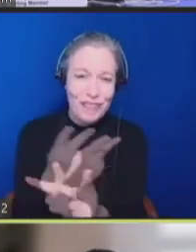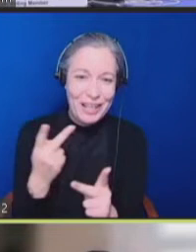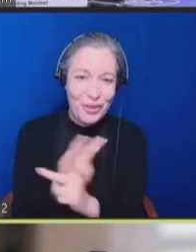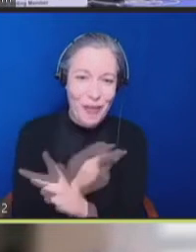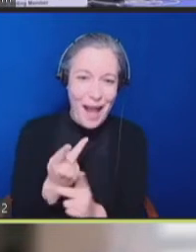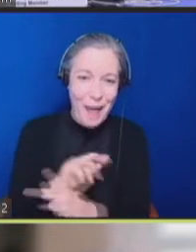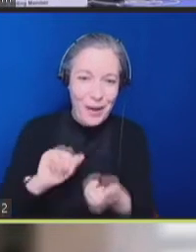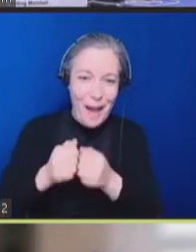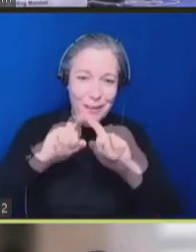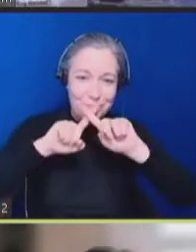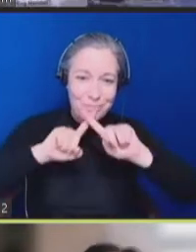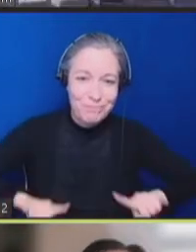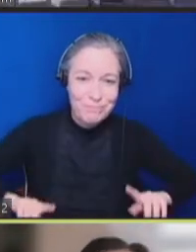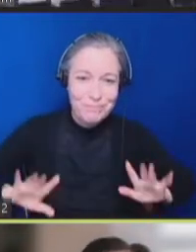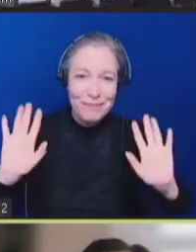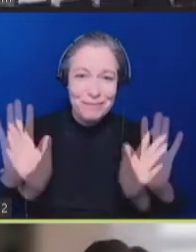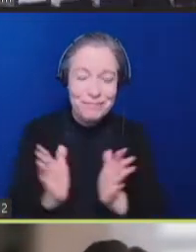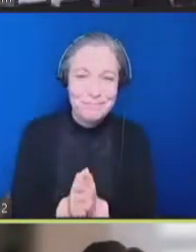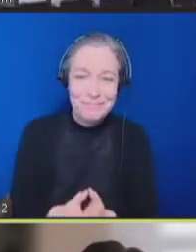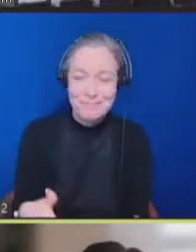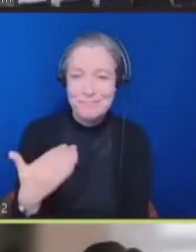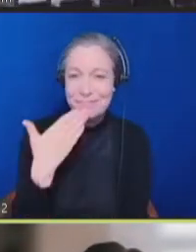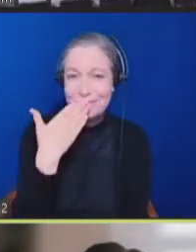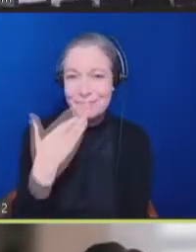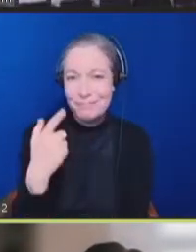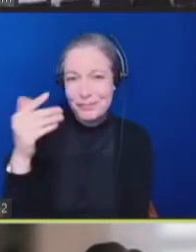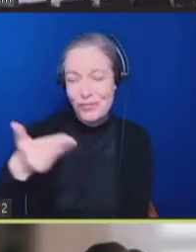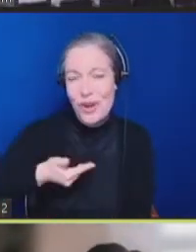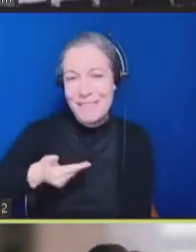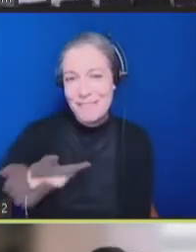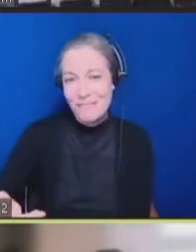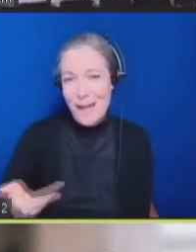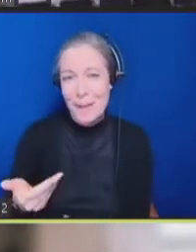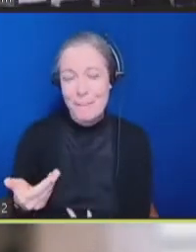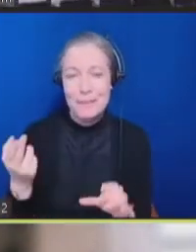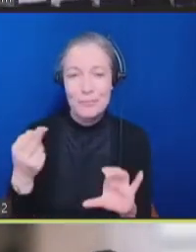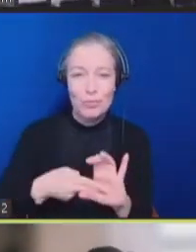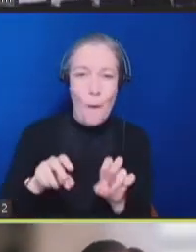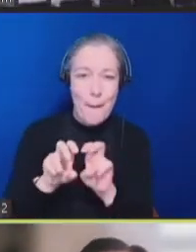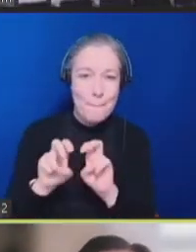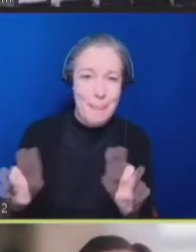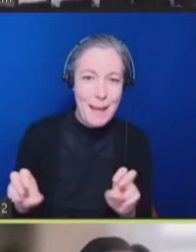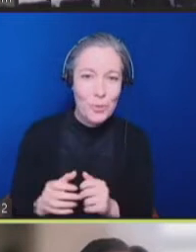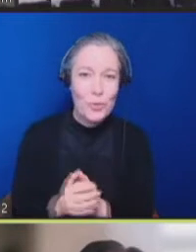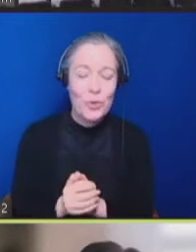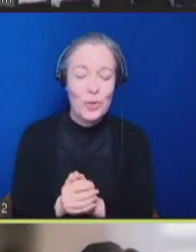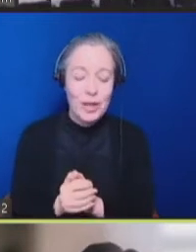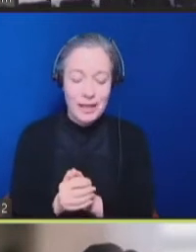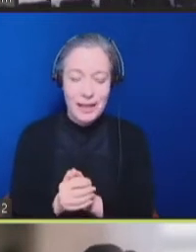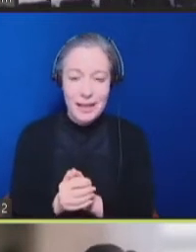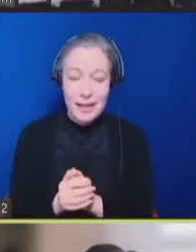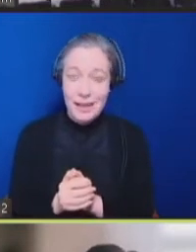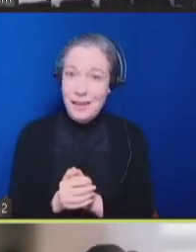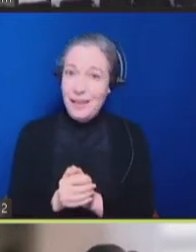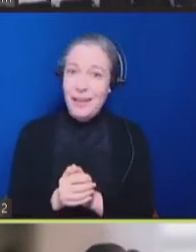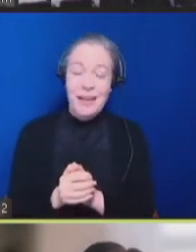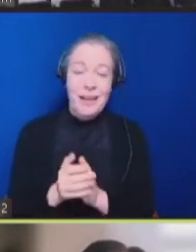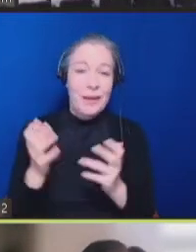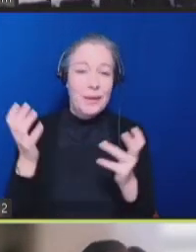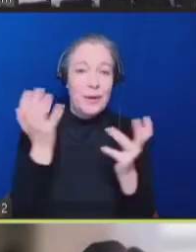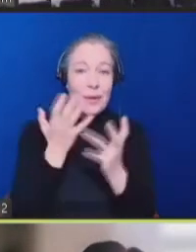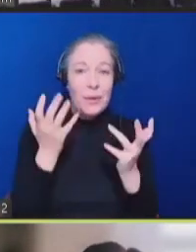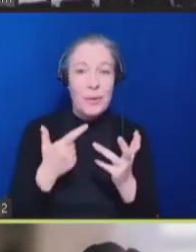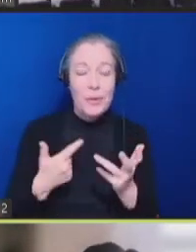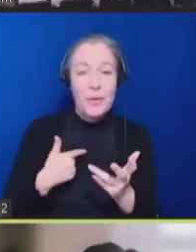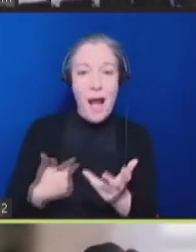thank you so much for inviting me to be part of this panel. It is quite a daunting position to be in, to be bringing